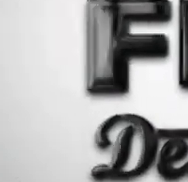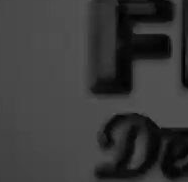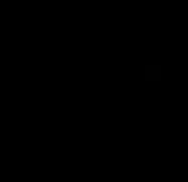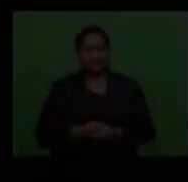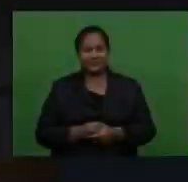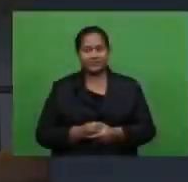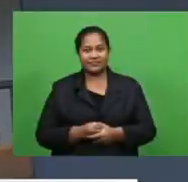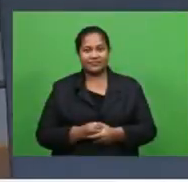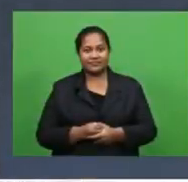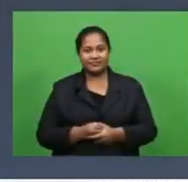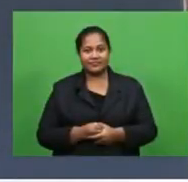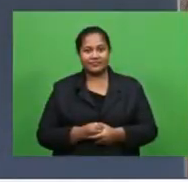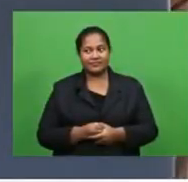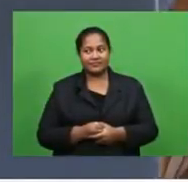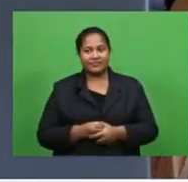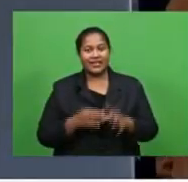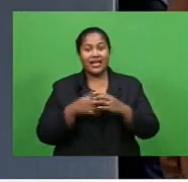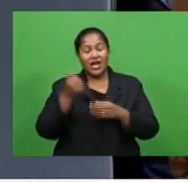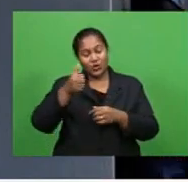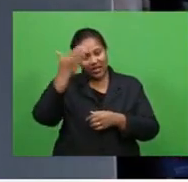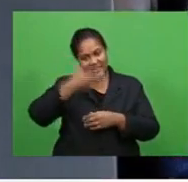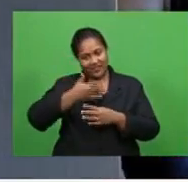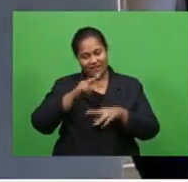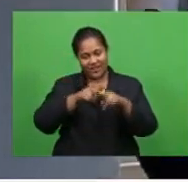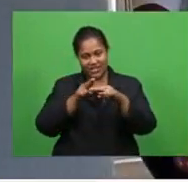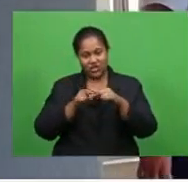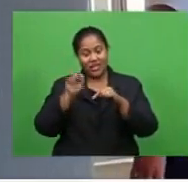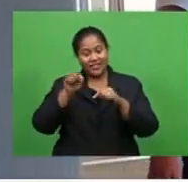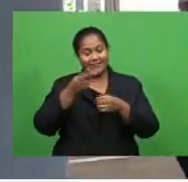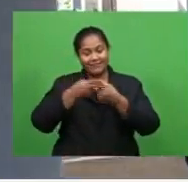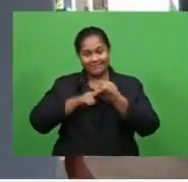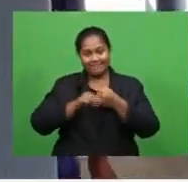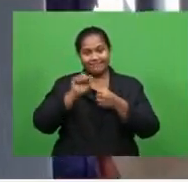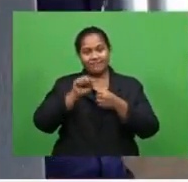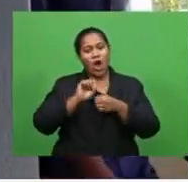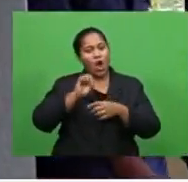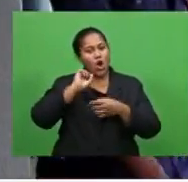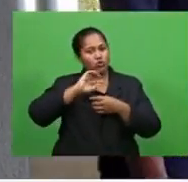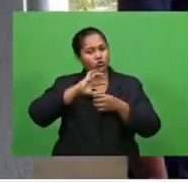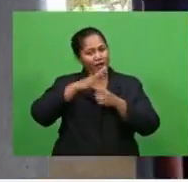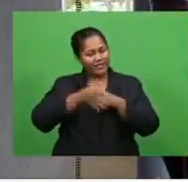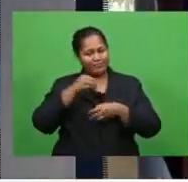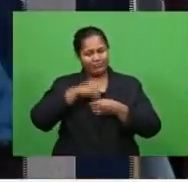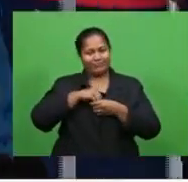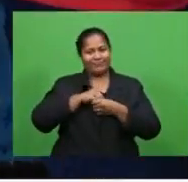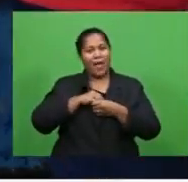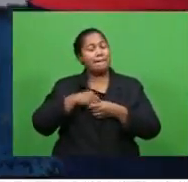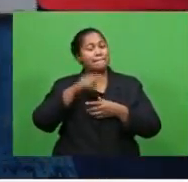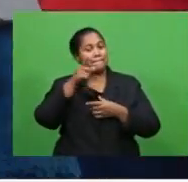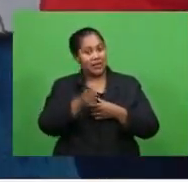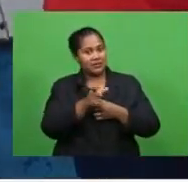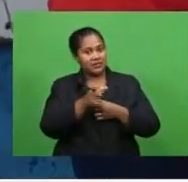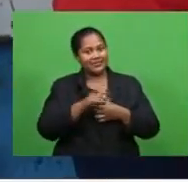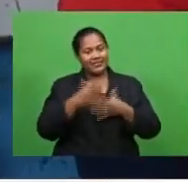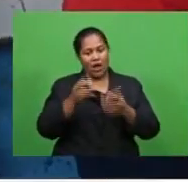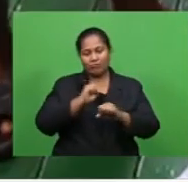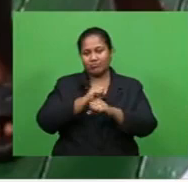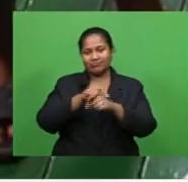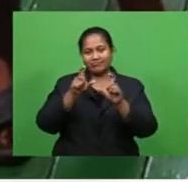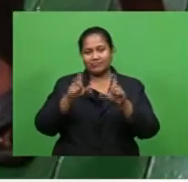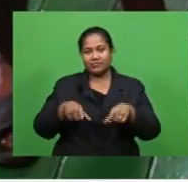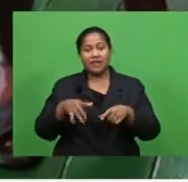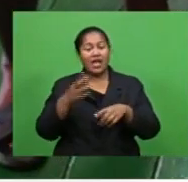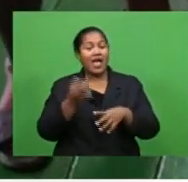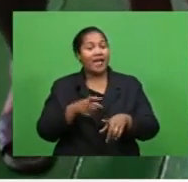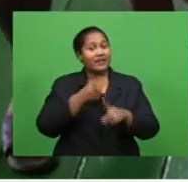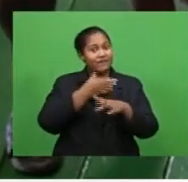Tezhki Dharakan. Good evening, Fiji. In this bulletin, COVID-19 patient charged. Kawakawa and Donuban may